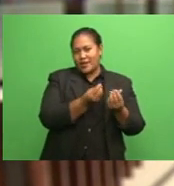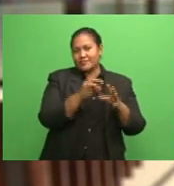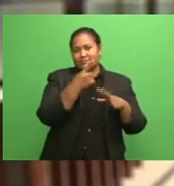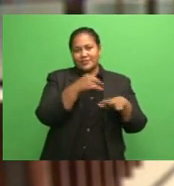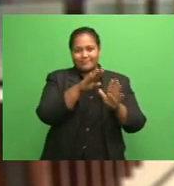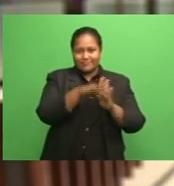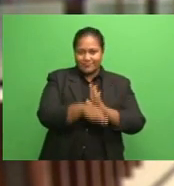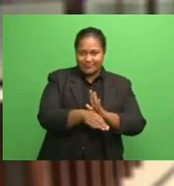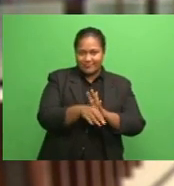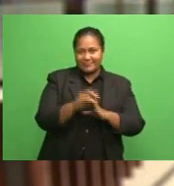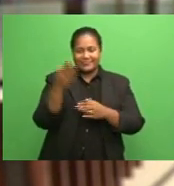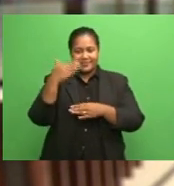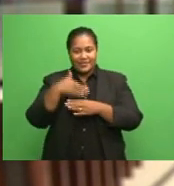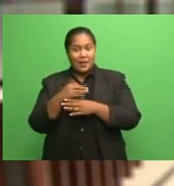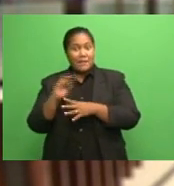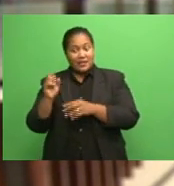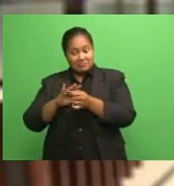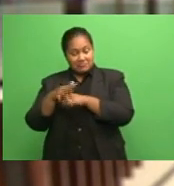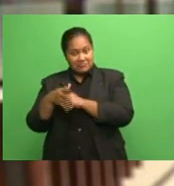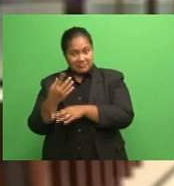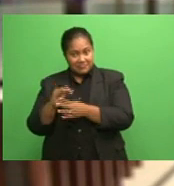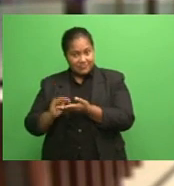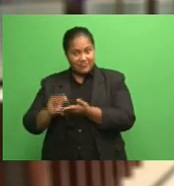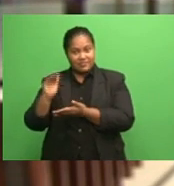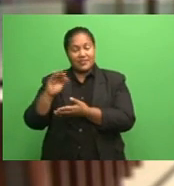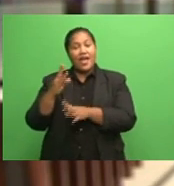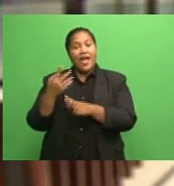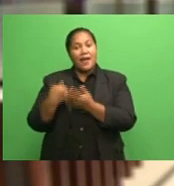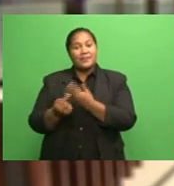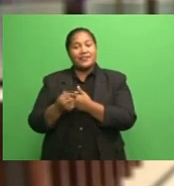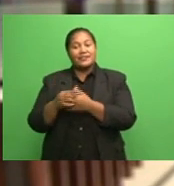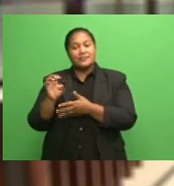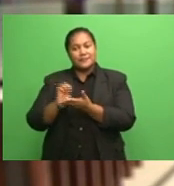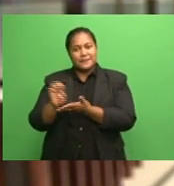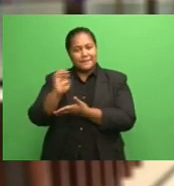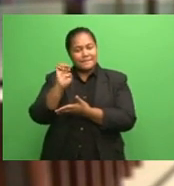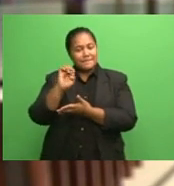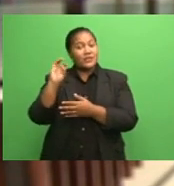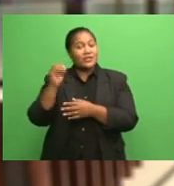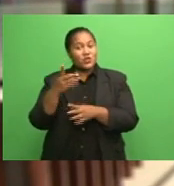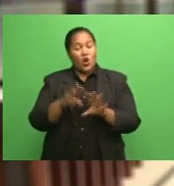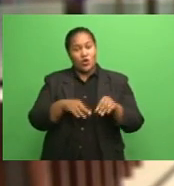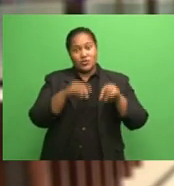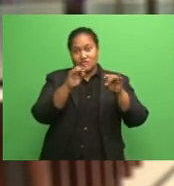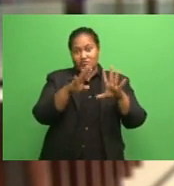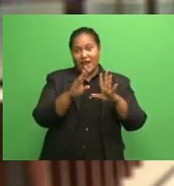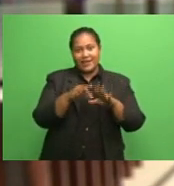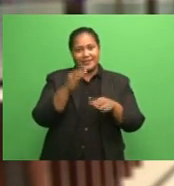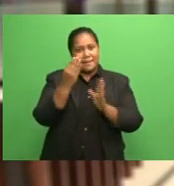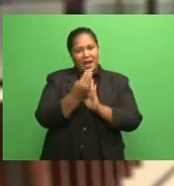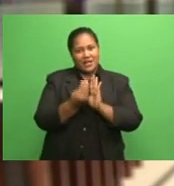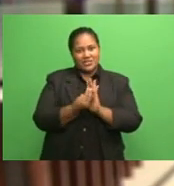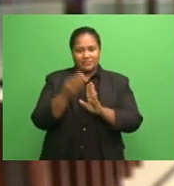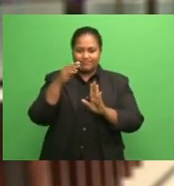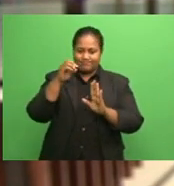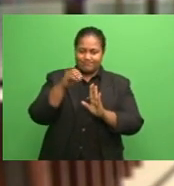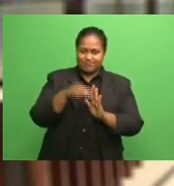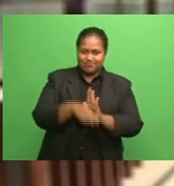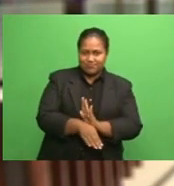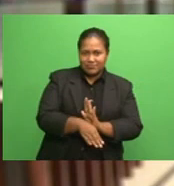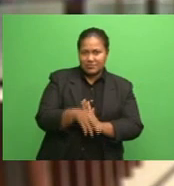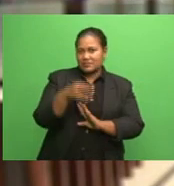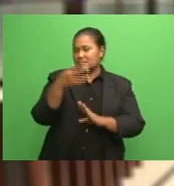daily increase in new COVID cases and gloomy economic news. Australia's budget deficit has dropped to a massive 85